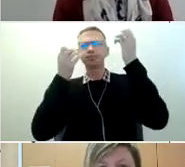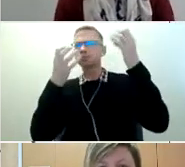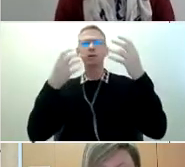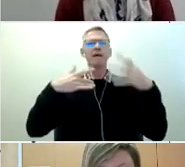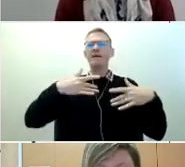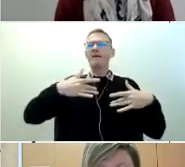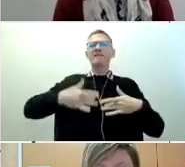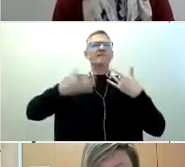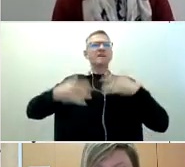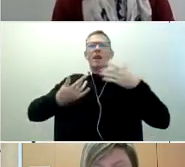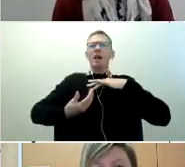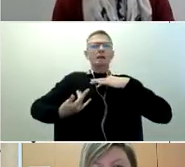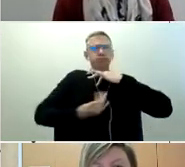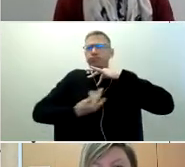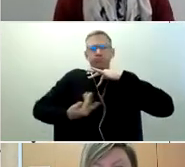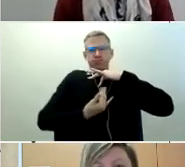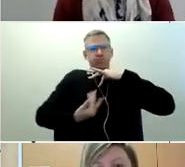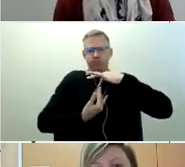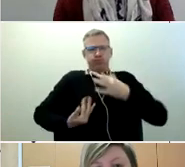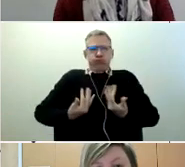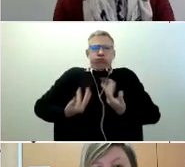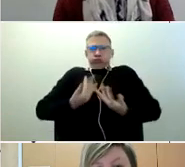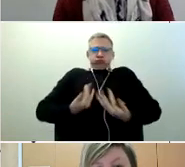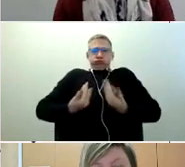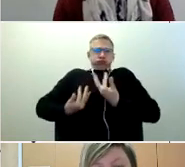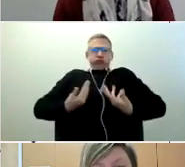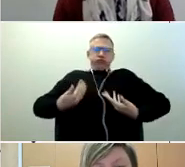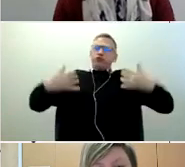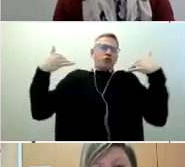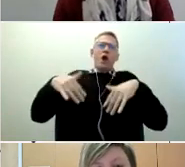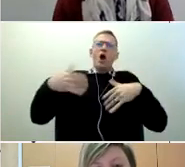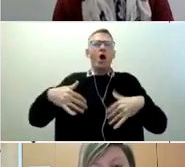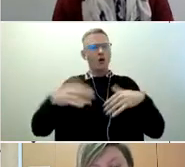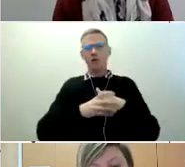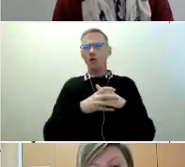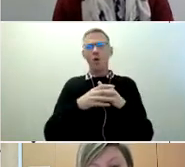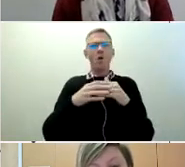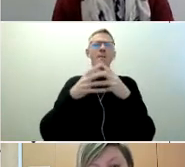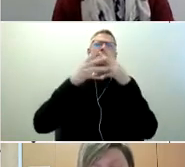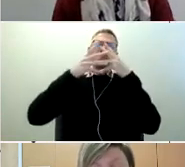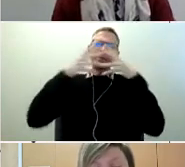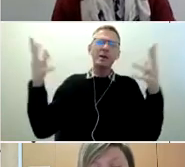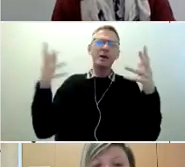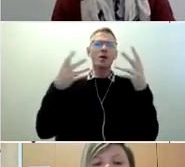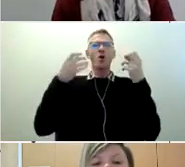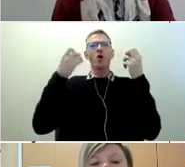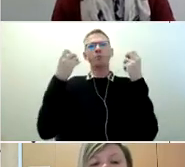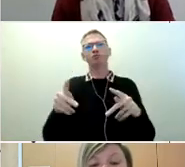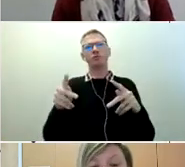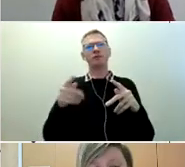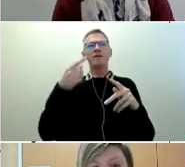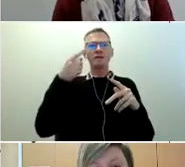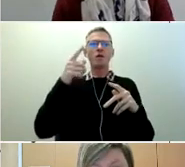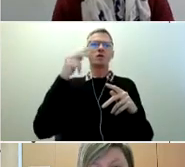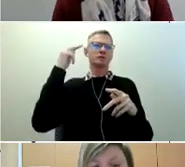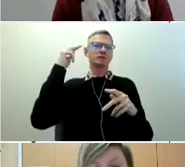especially to deaf women I really believe that this is an opportunity for other people especially deaf women to